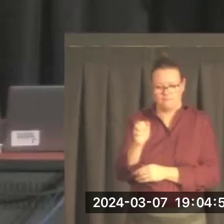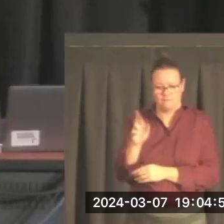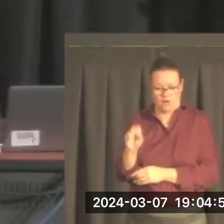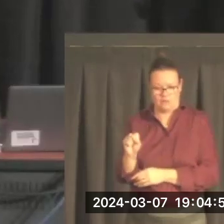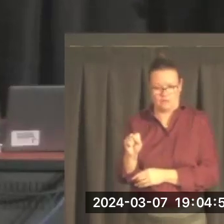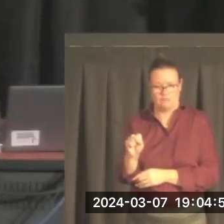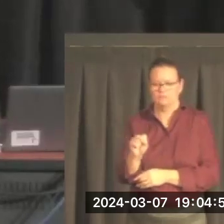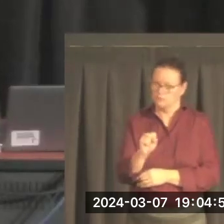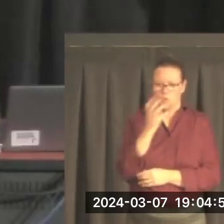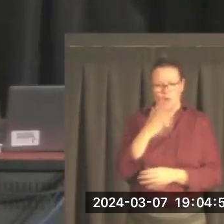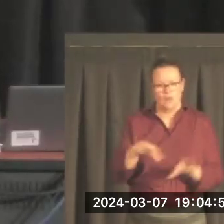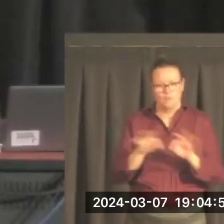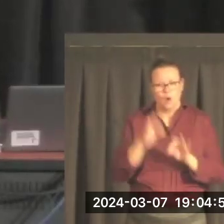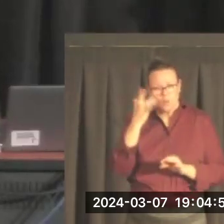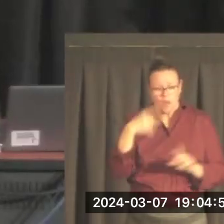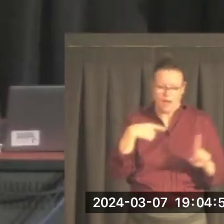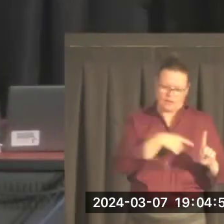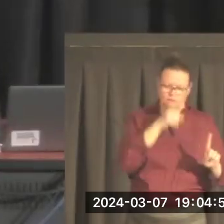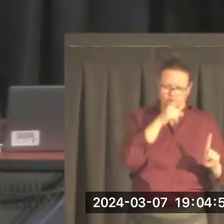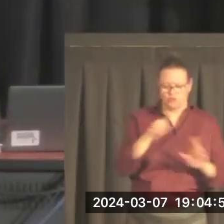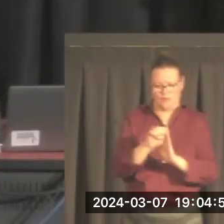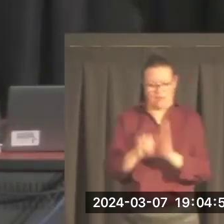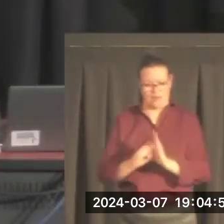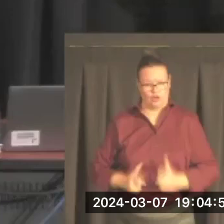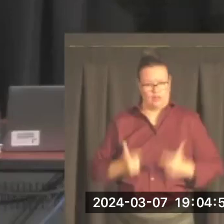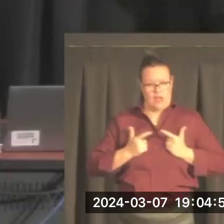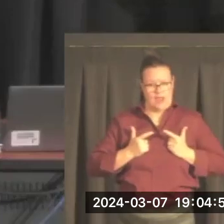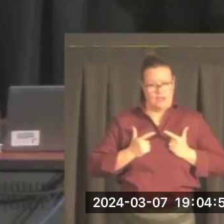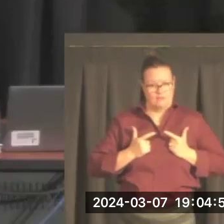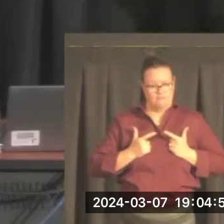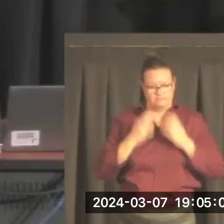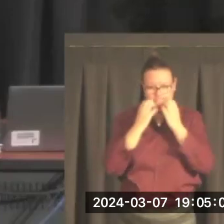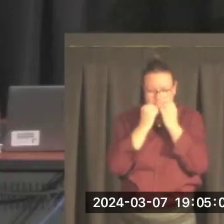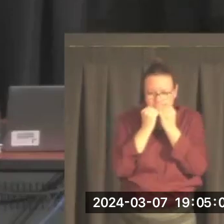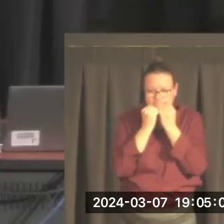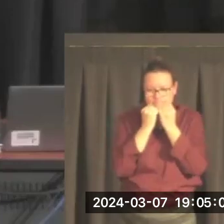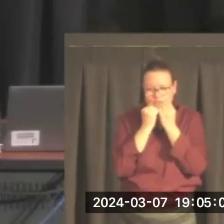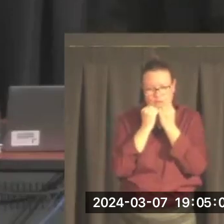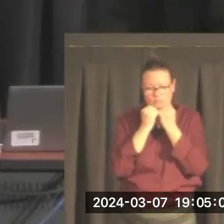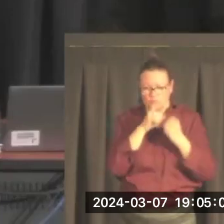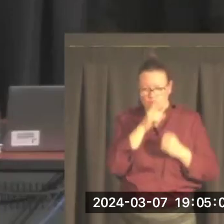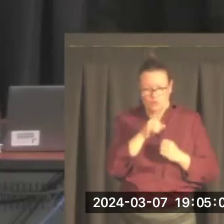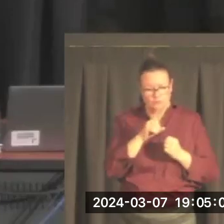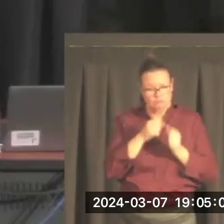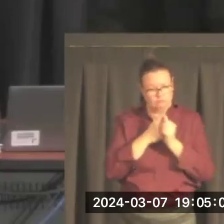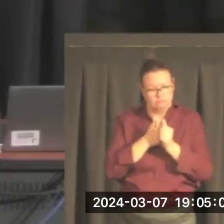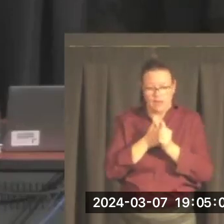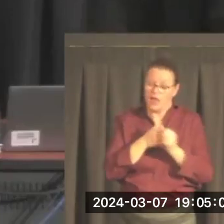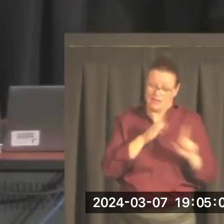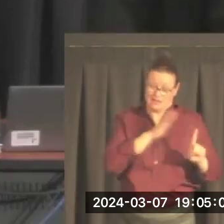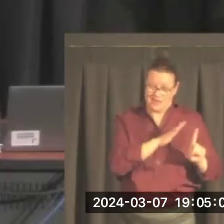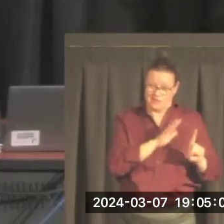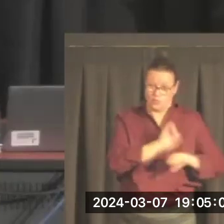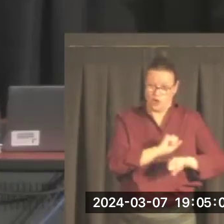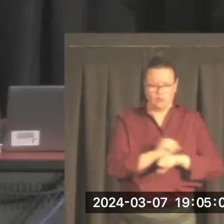the ethical life in a way that is, I think, incredibly, incredibly rare. From